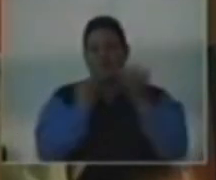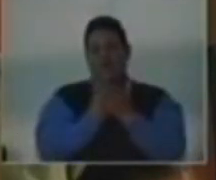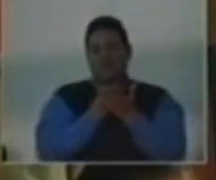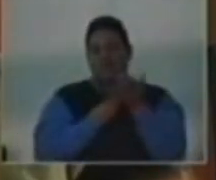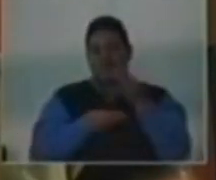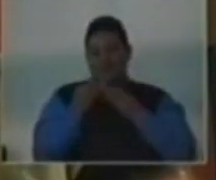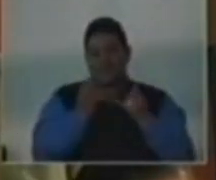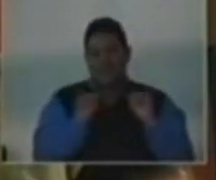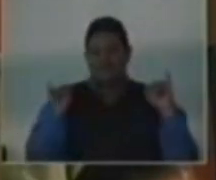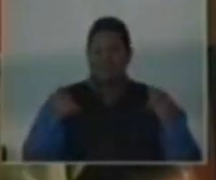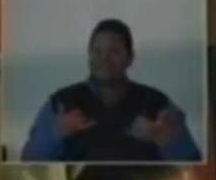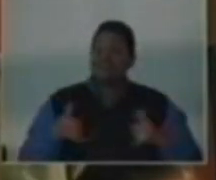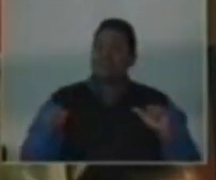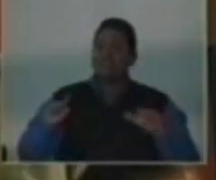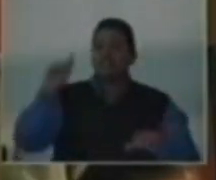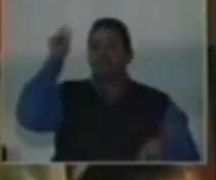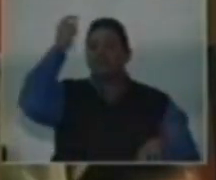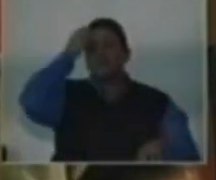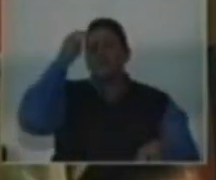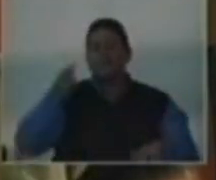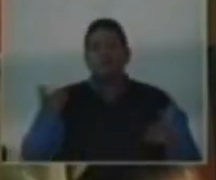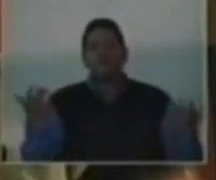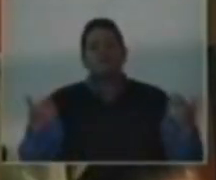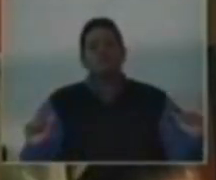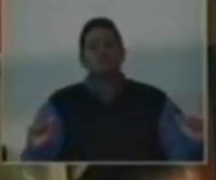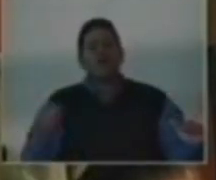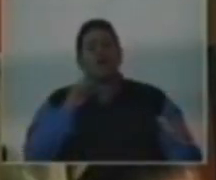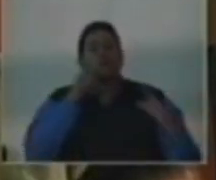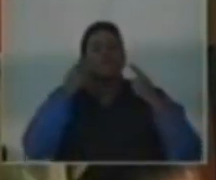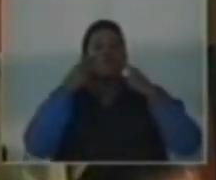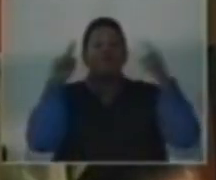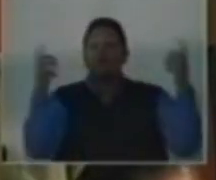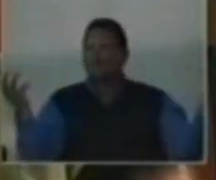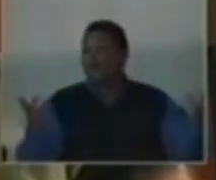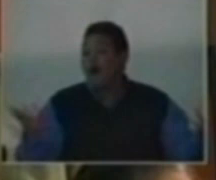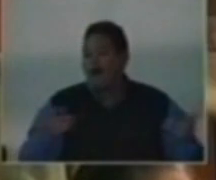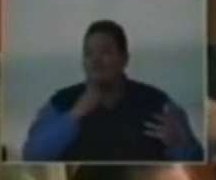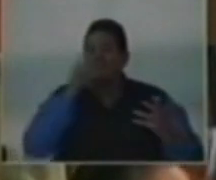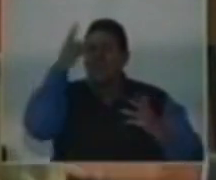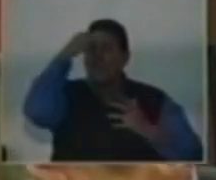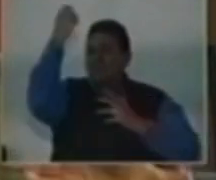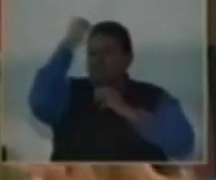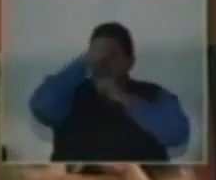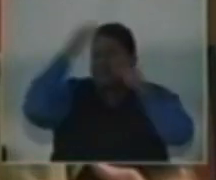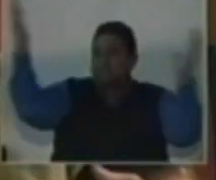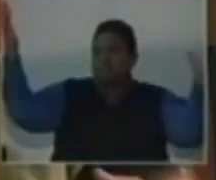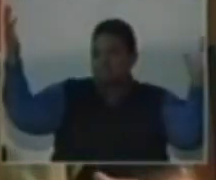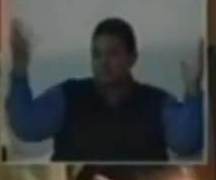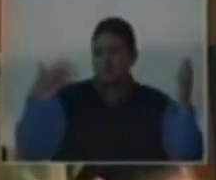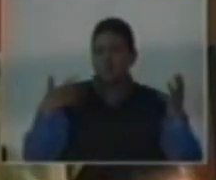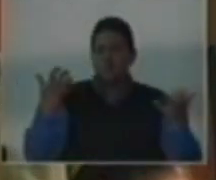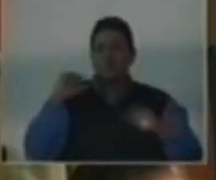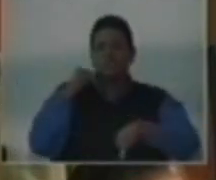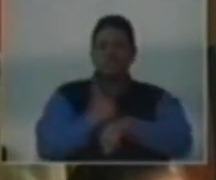this government is going off on an excursion trying to fulfill a dream about